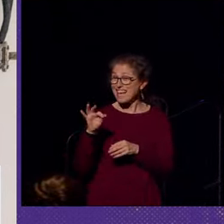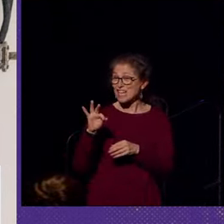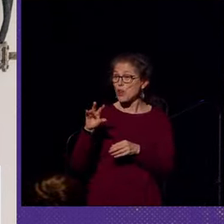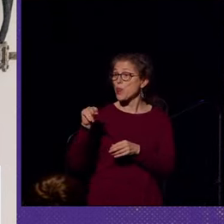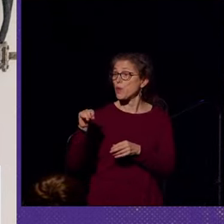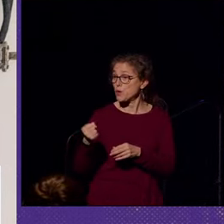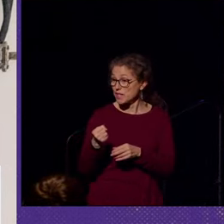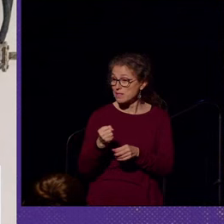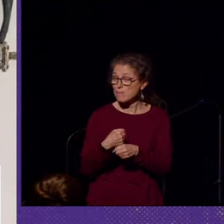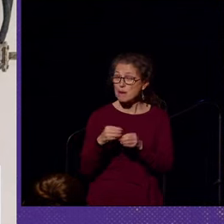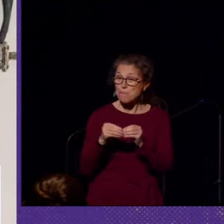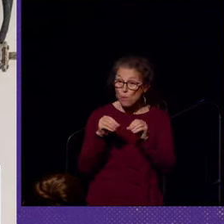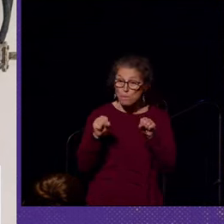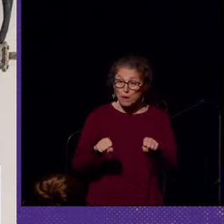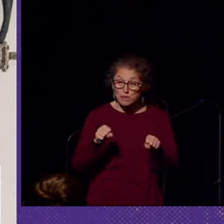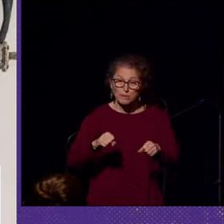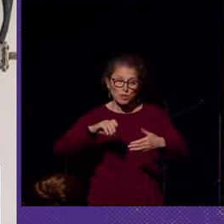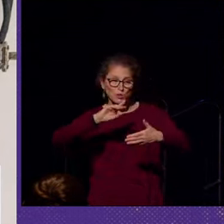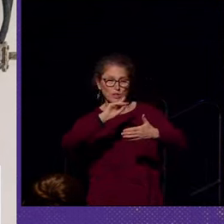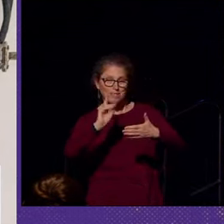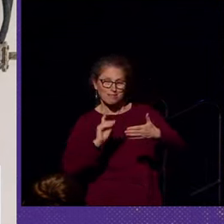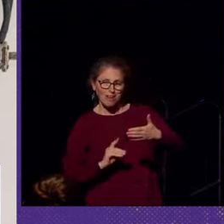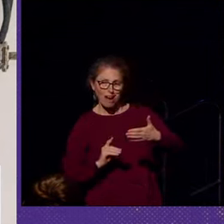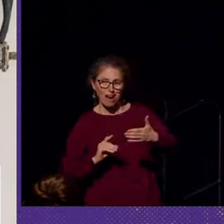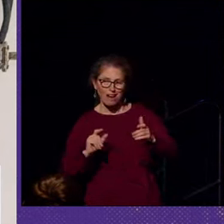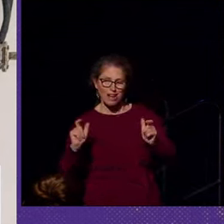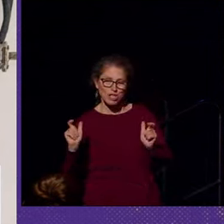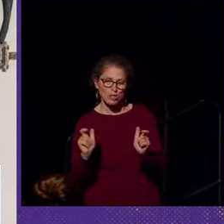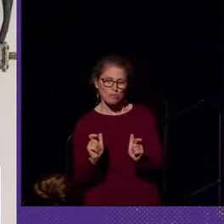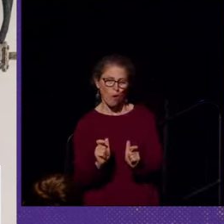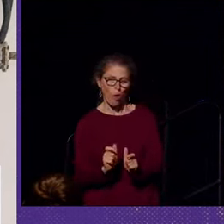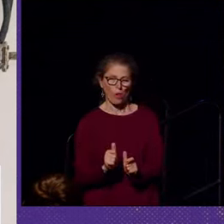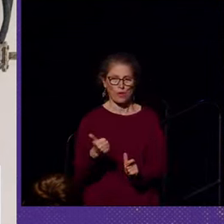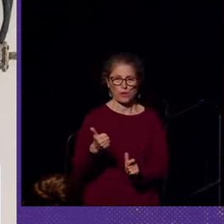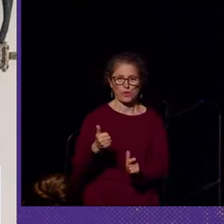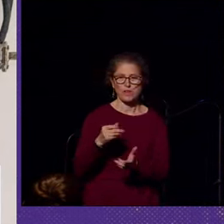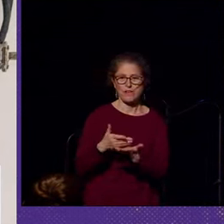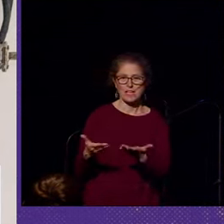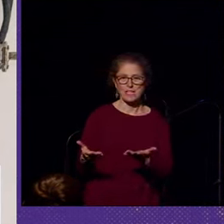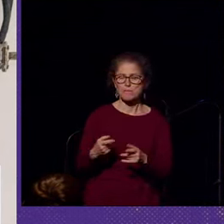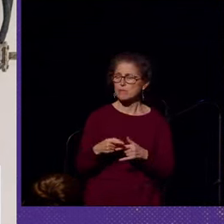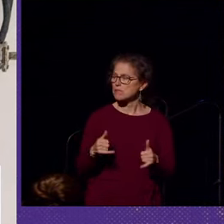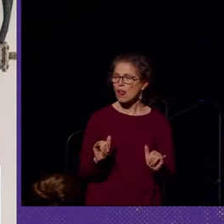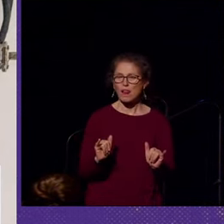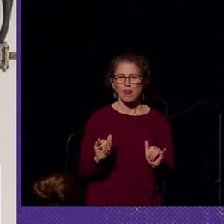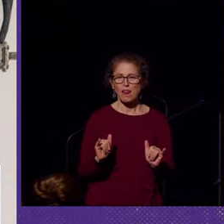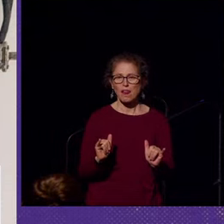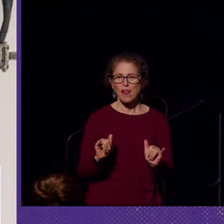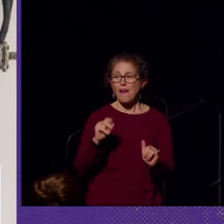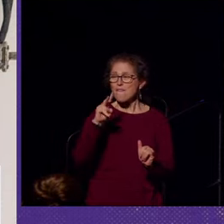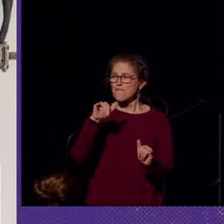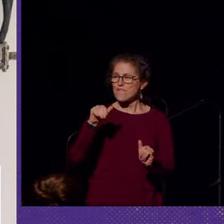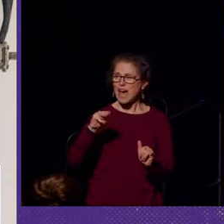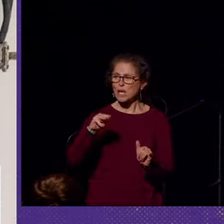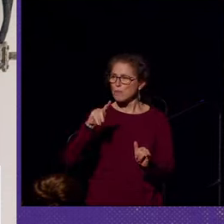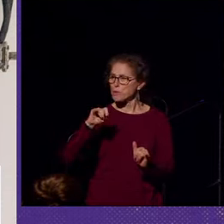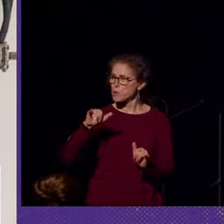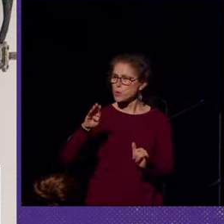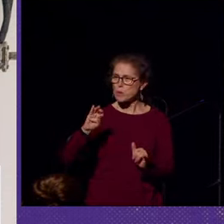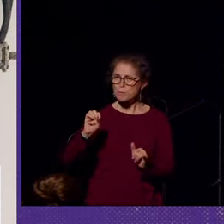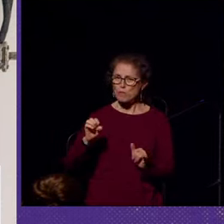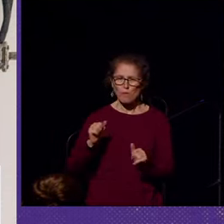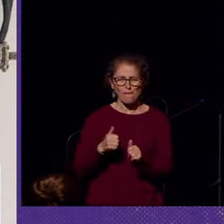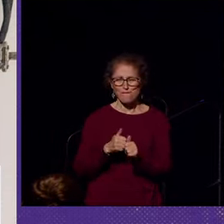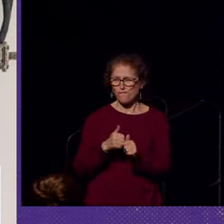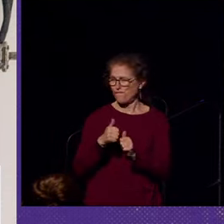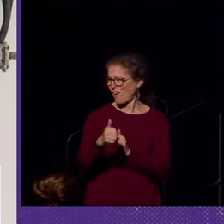it possible to design even smaller devices. But still, vacuum tube hearing aids were far